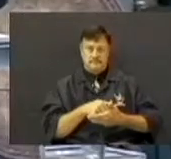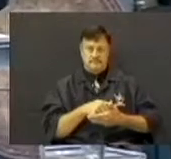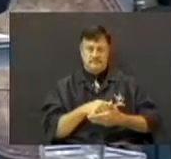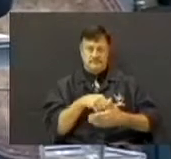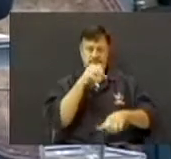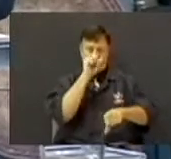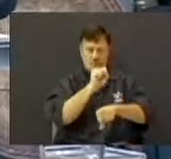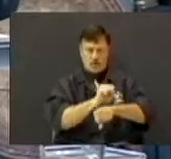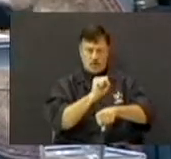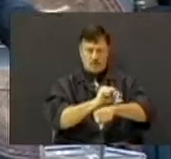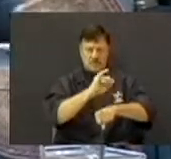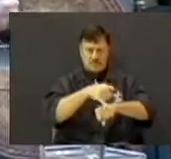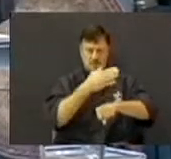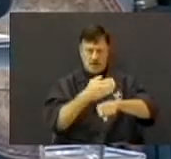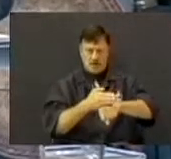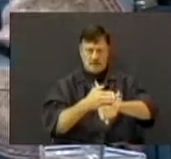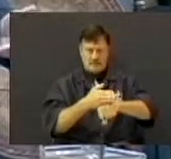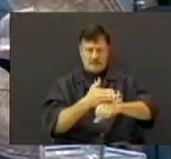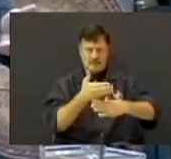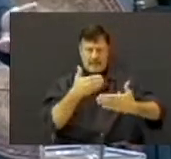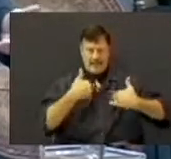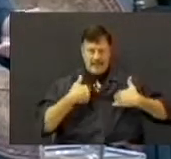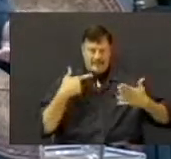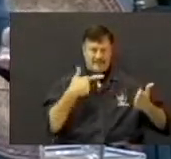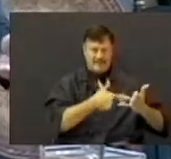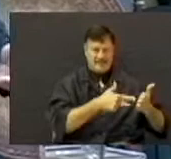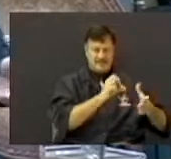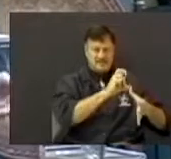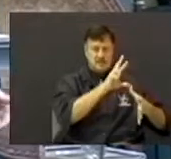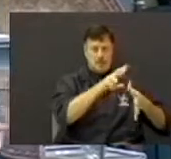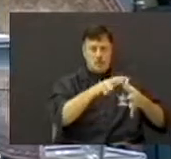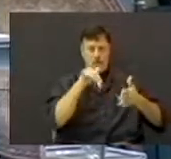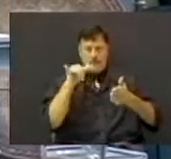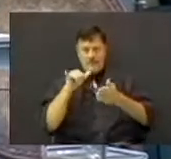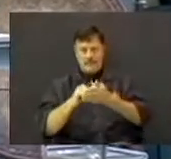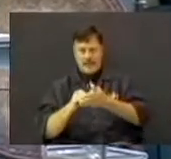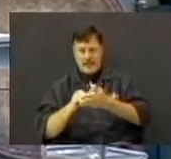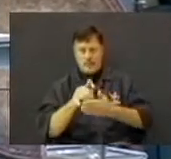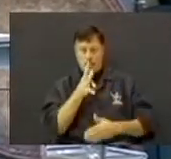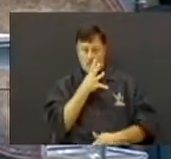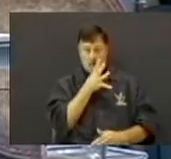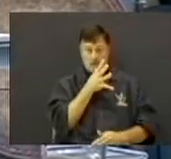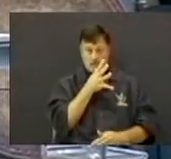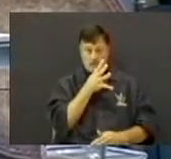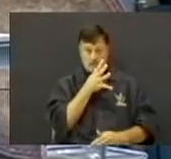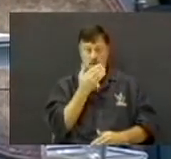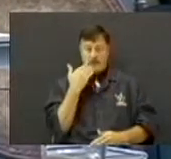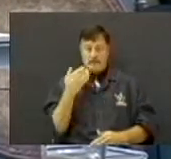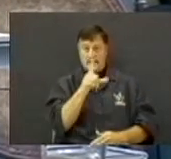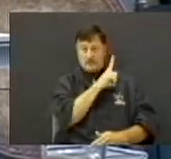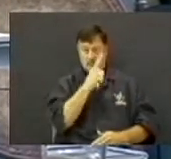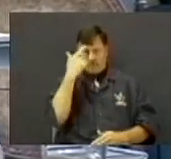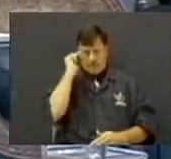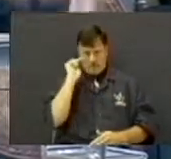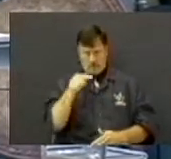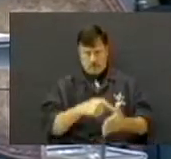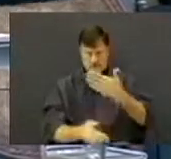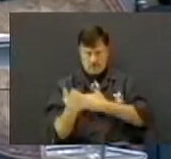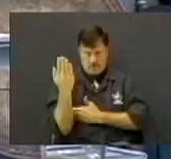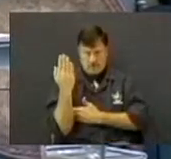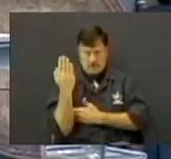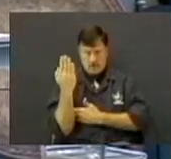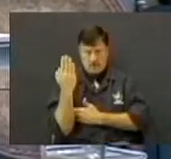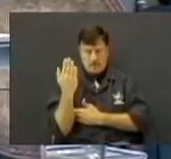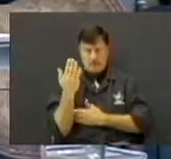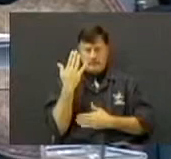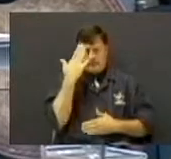They get this and that. Mama, thank God for you this morning. You know why